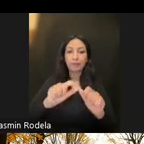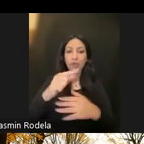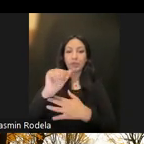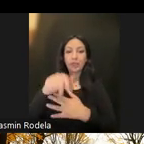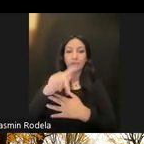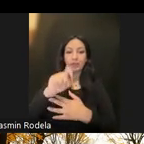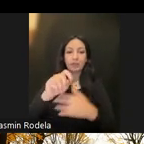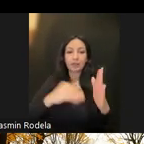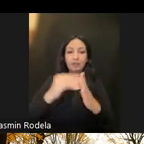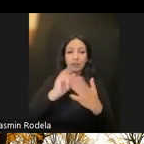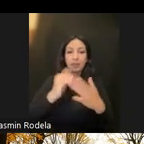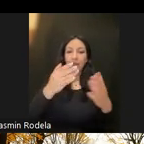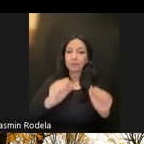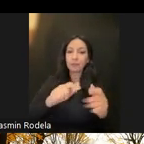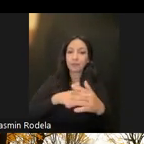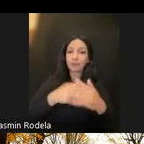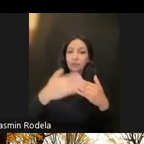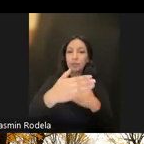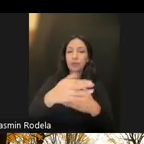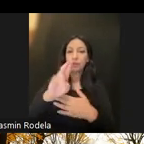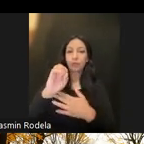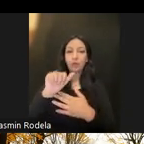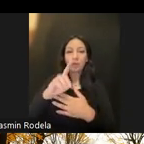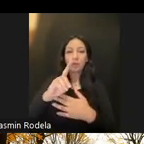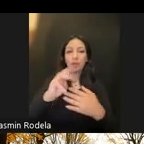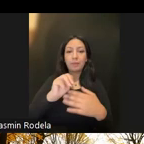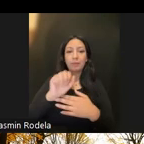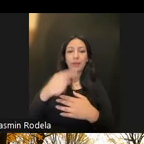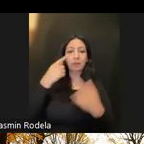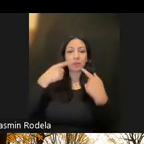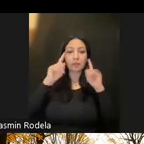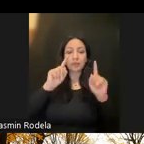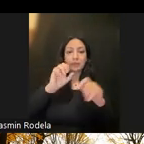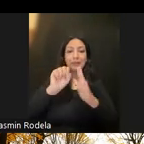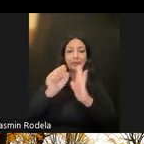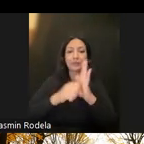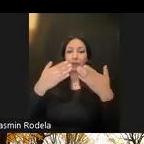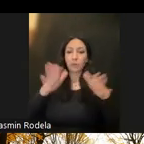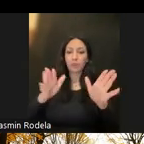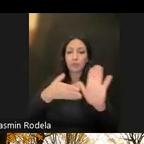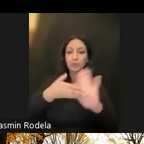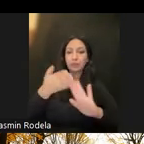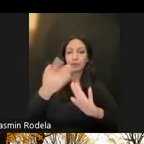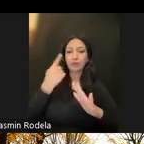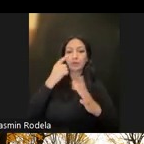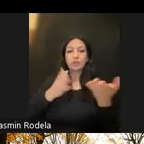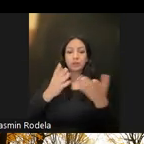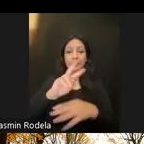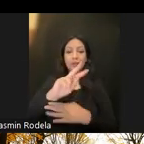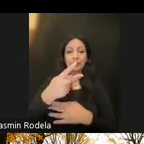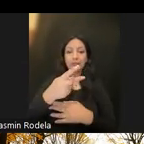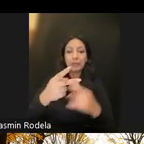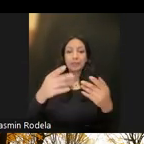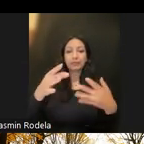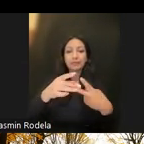And from there, building a roadmap to achieve statewide delivery of services. The second component